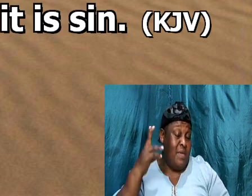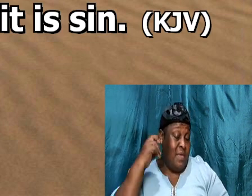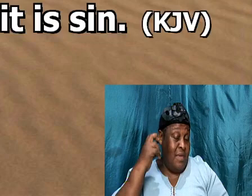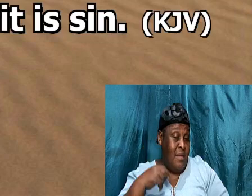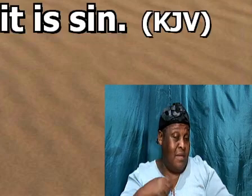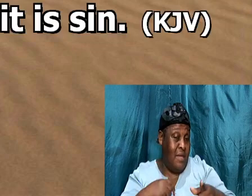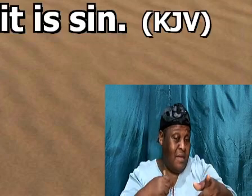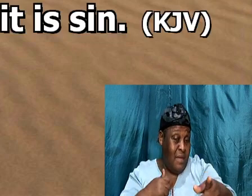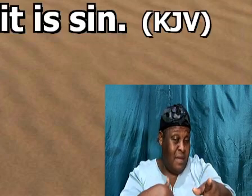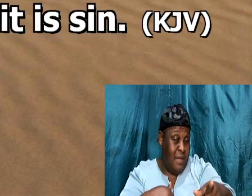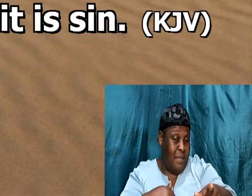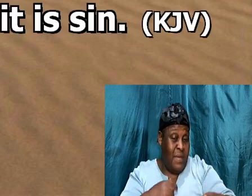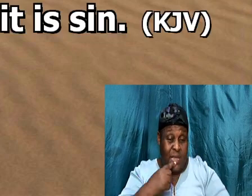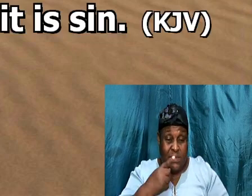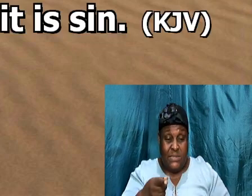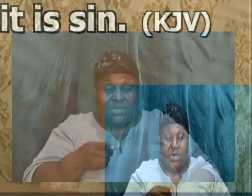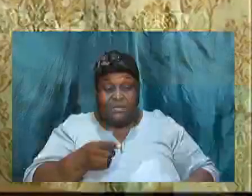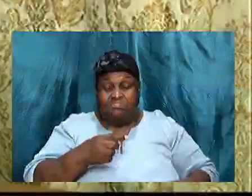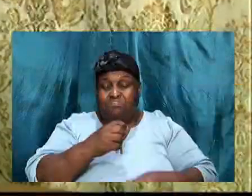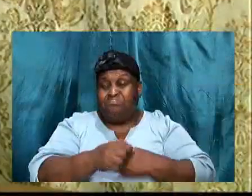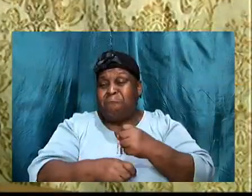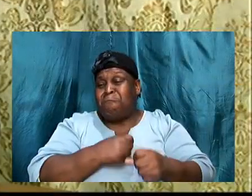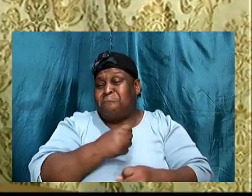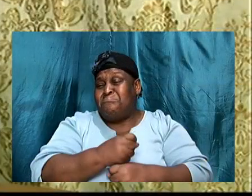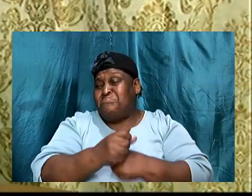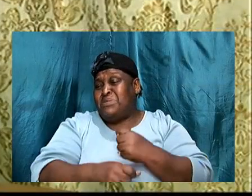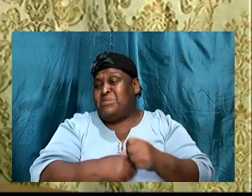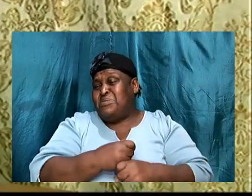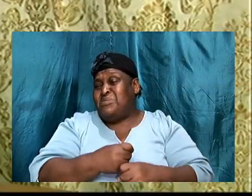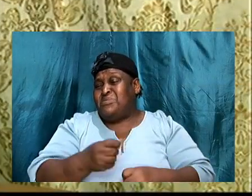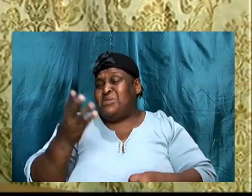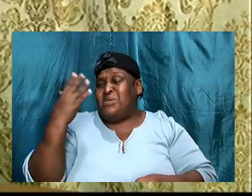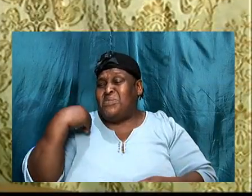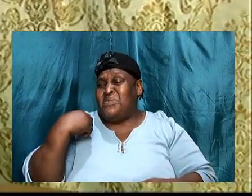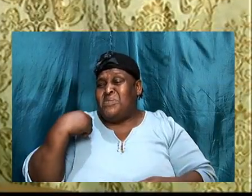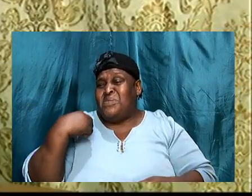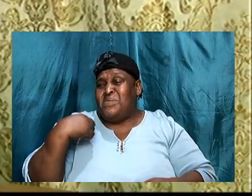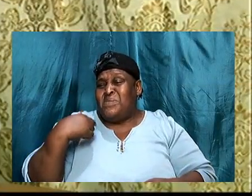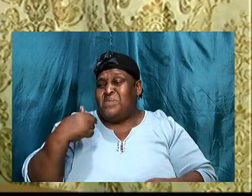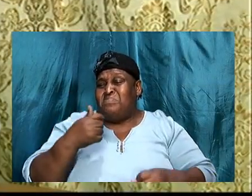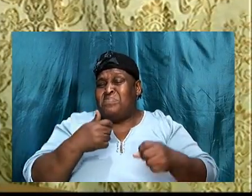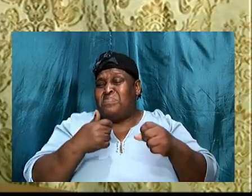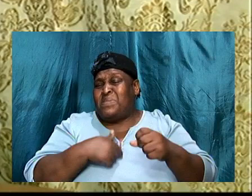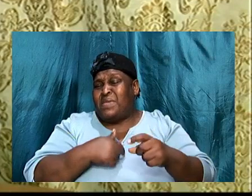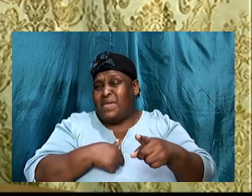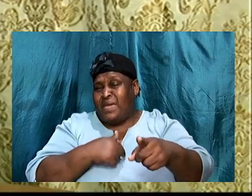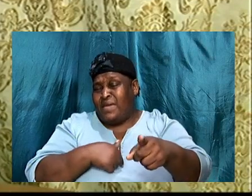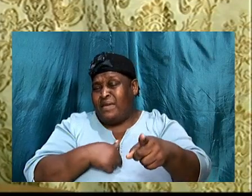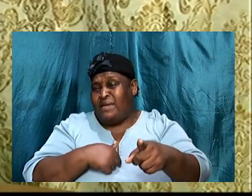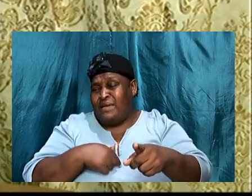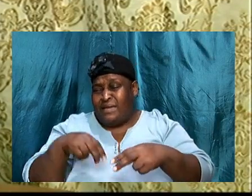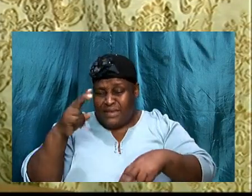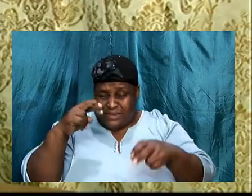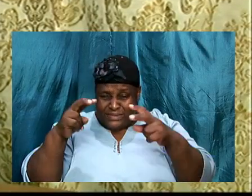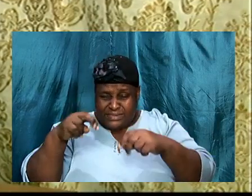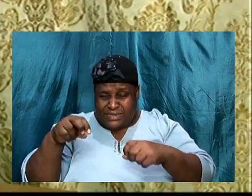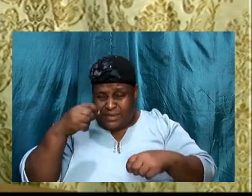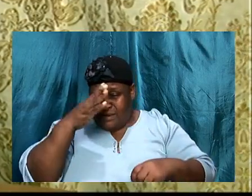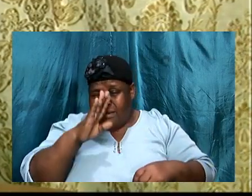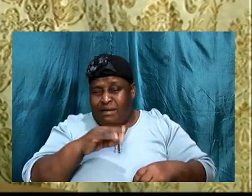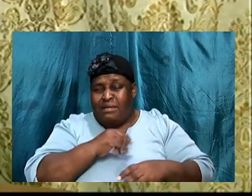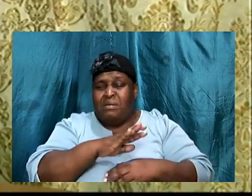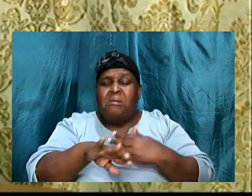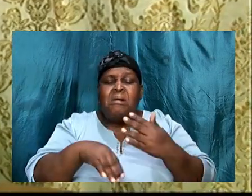years ago, I, saw the law, 2013, when, when my co-workers, 2011, 12, 13, when all of my co-workers,